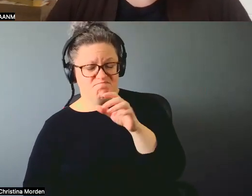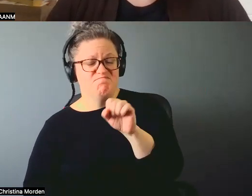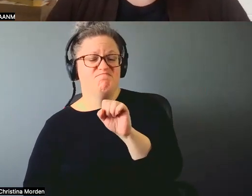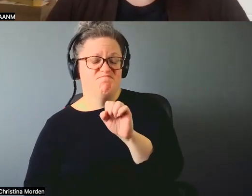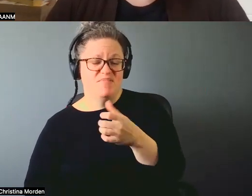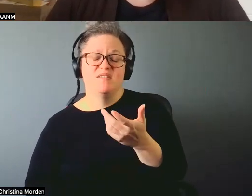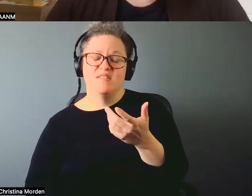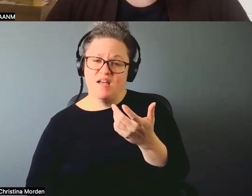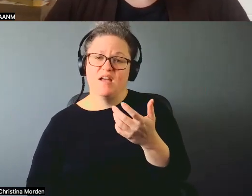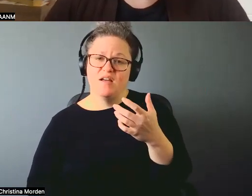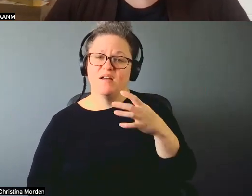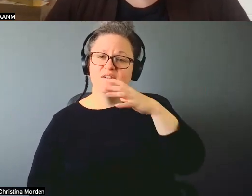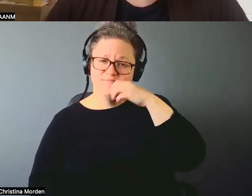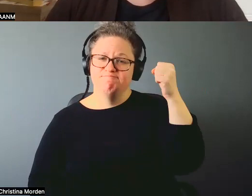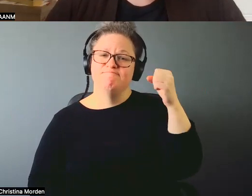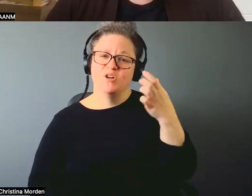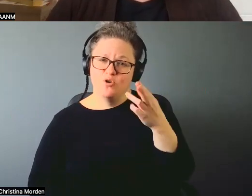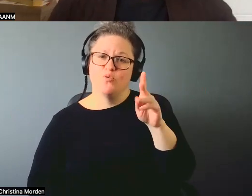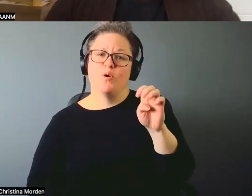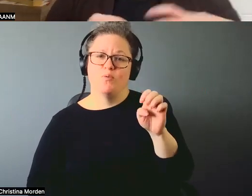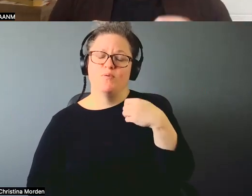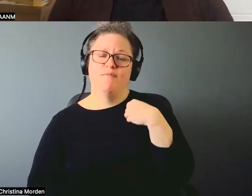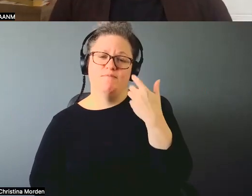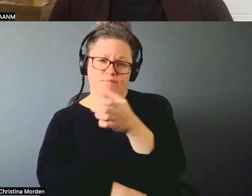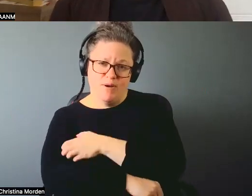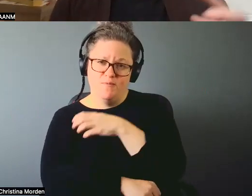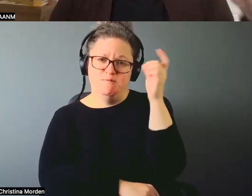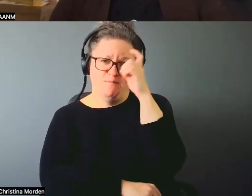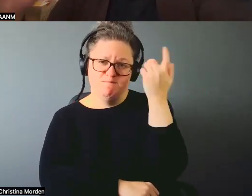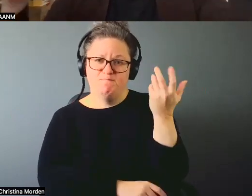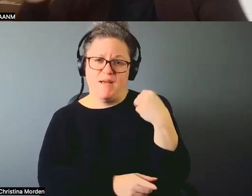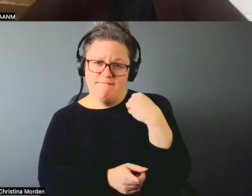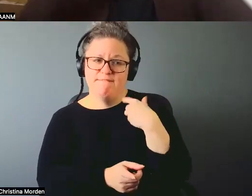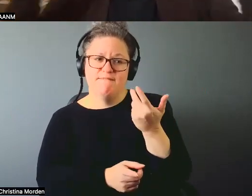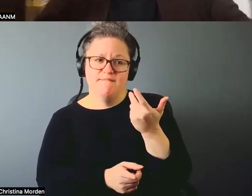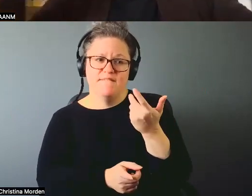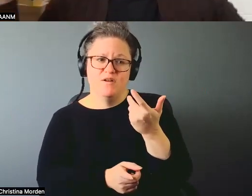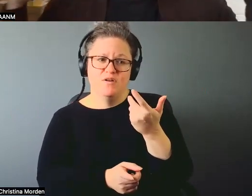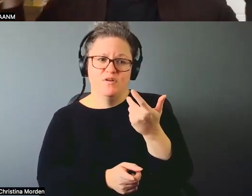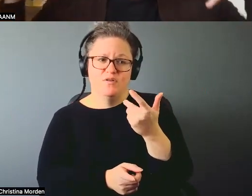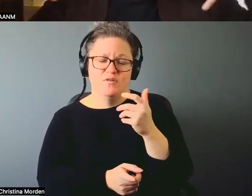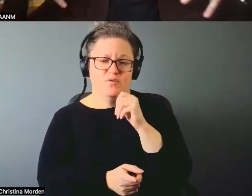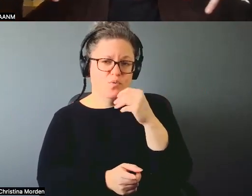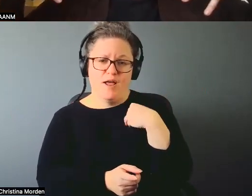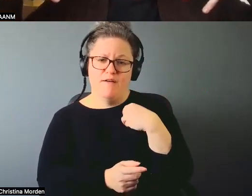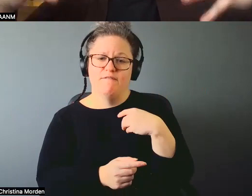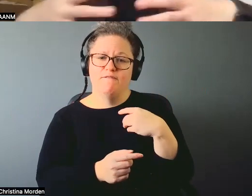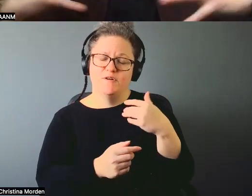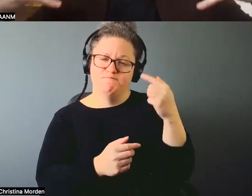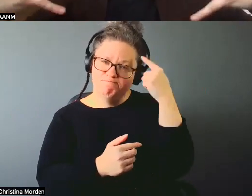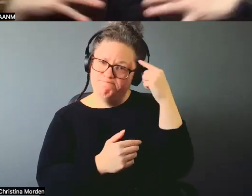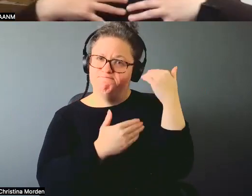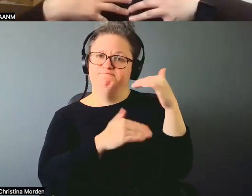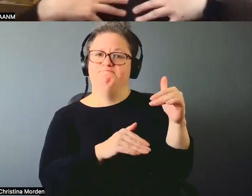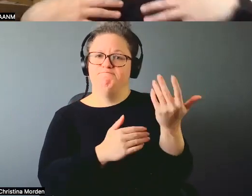the power and the wisdom of the crones come from, because you guys have that power that you don't have the same restraints on community or